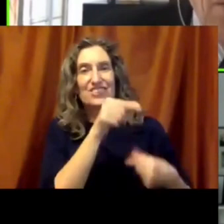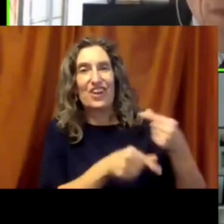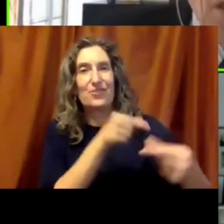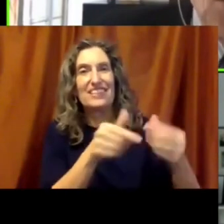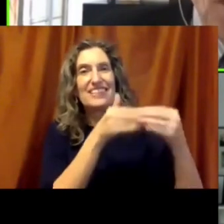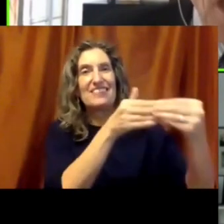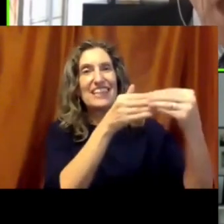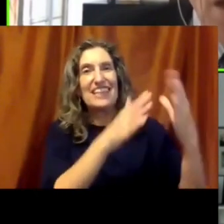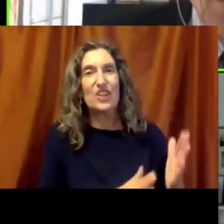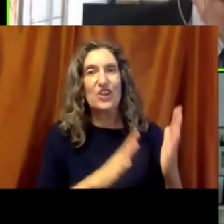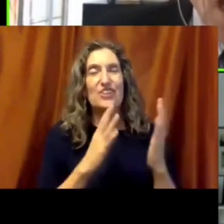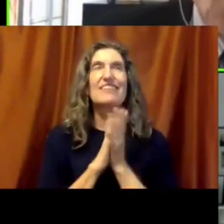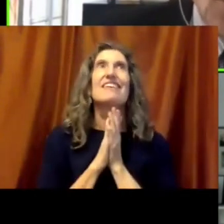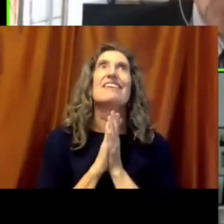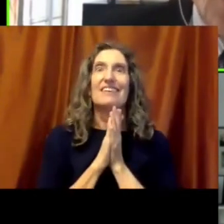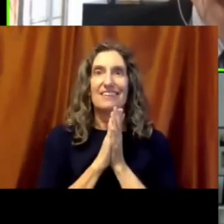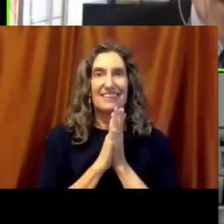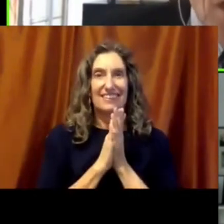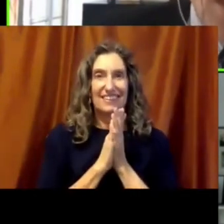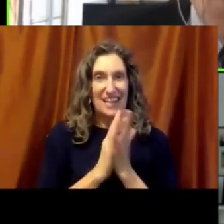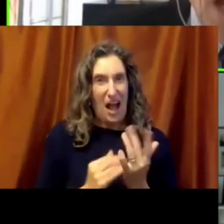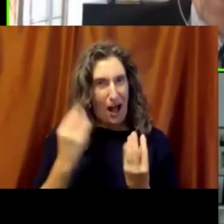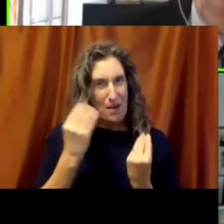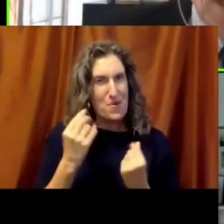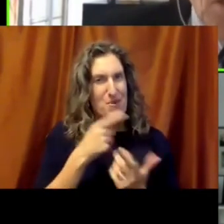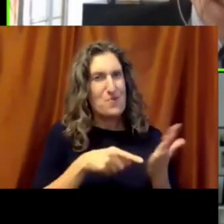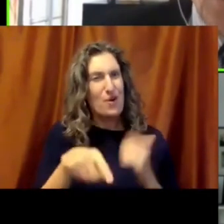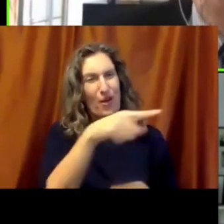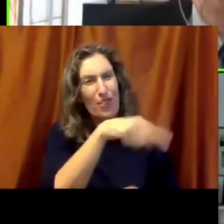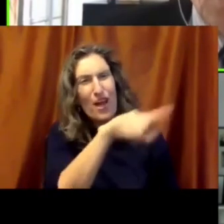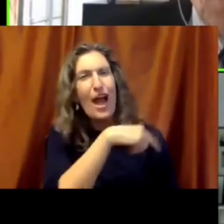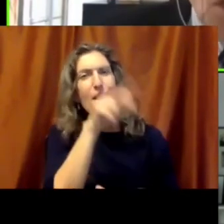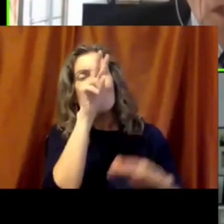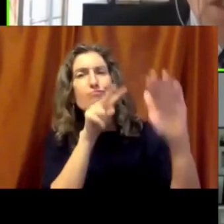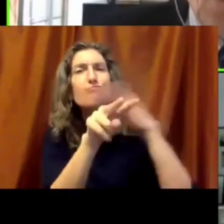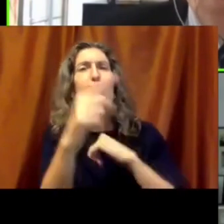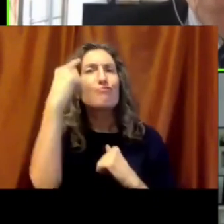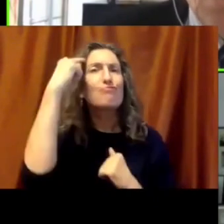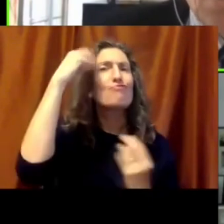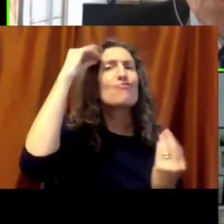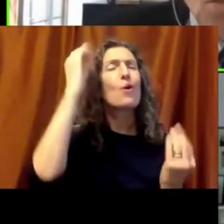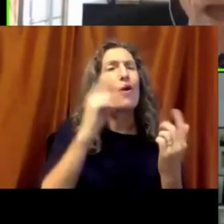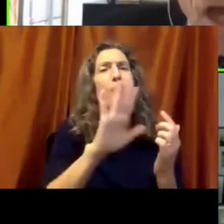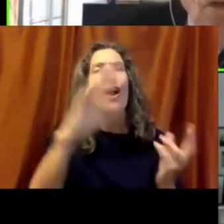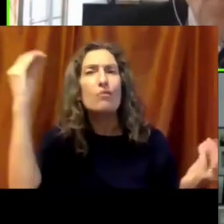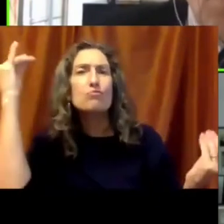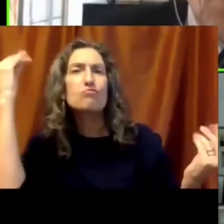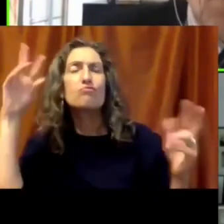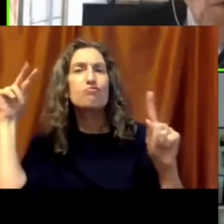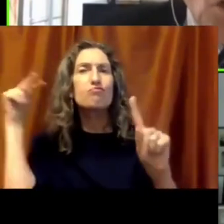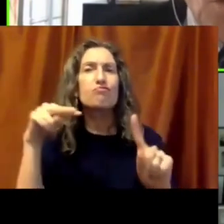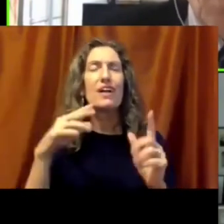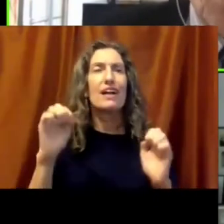great lunch we have. I wonder what they think about education, police, health,